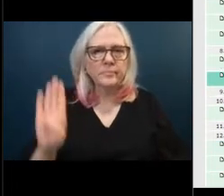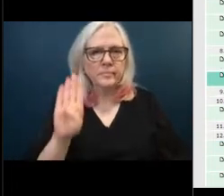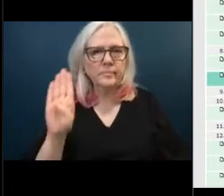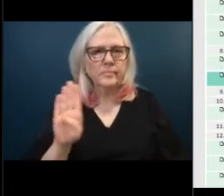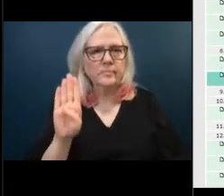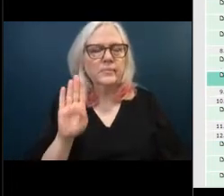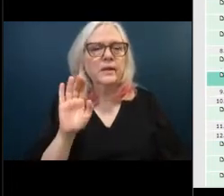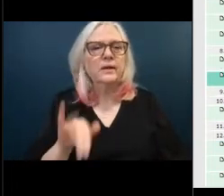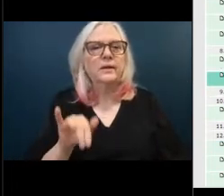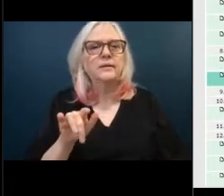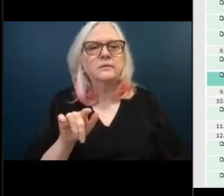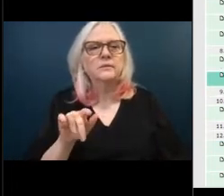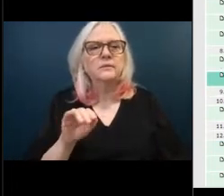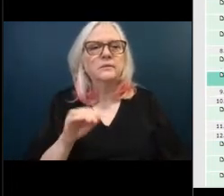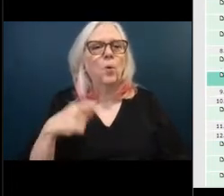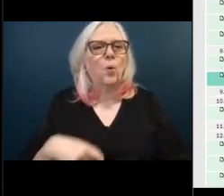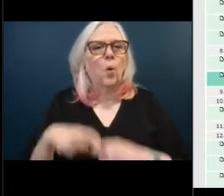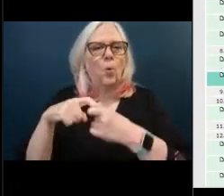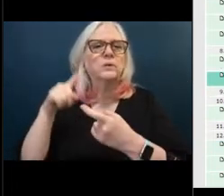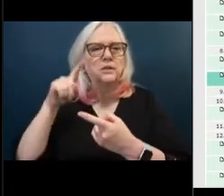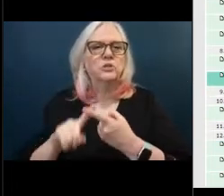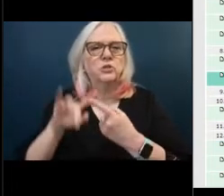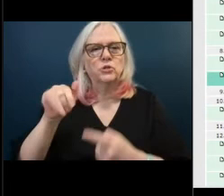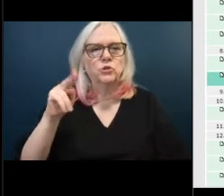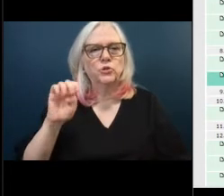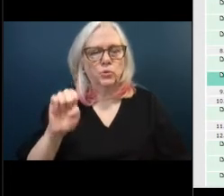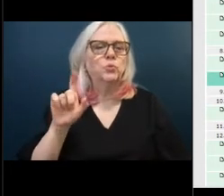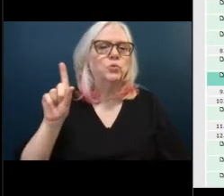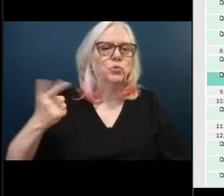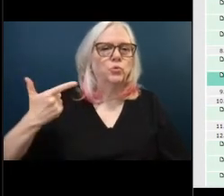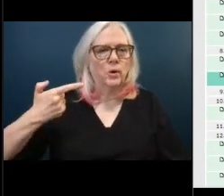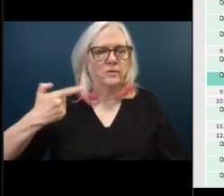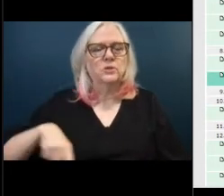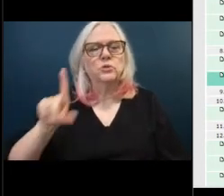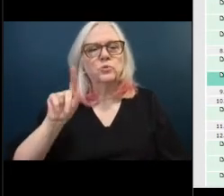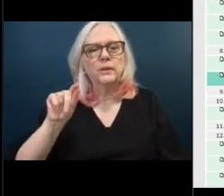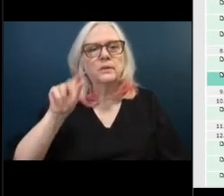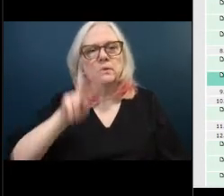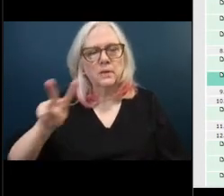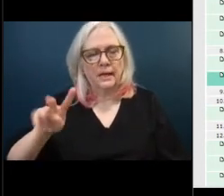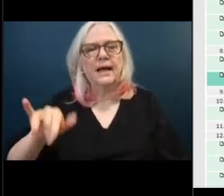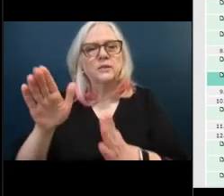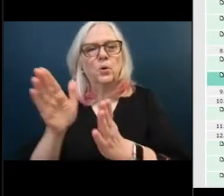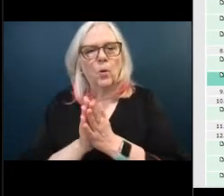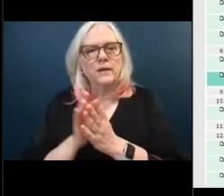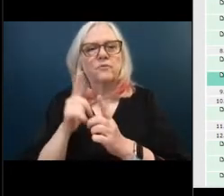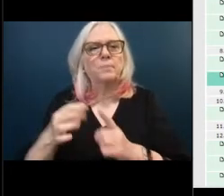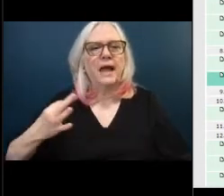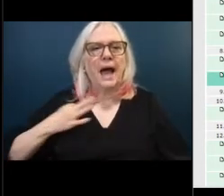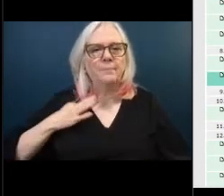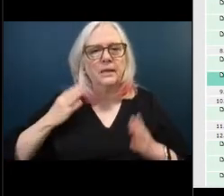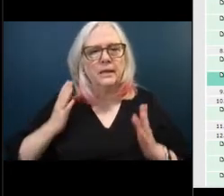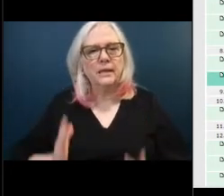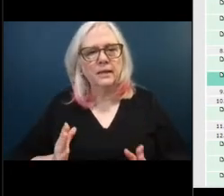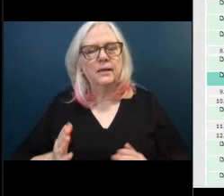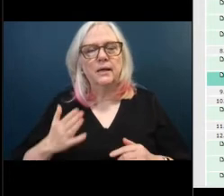a table to june 21st 2022 i believe that is on the request of the applicant it's my understanding it may